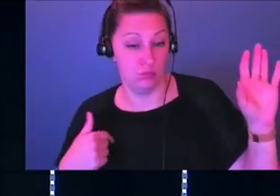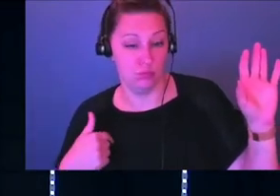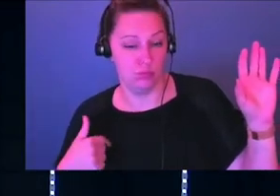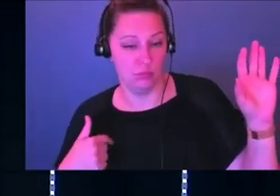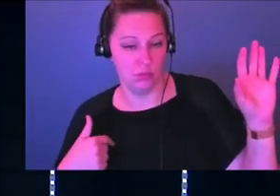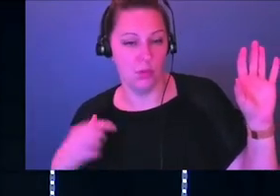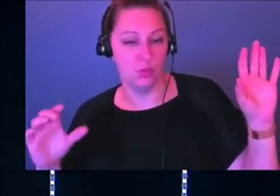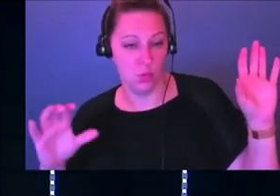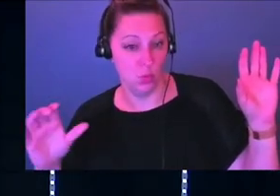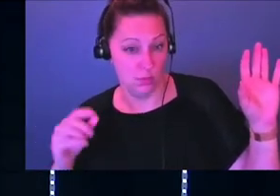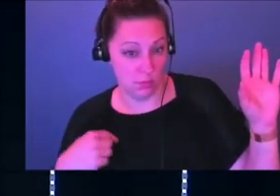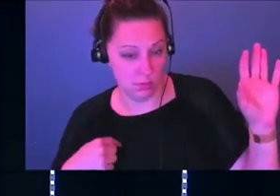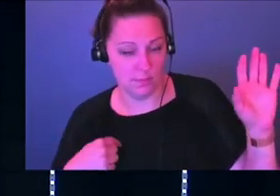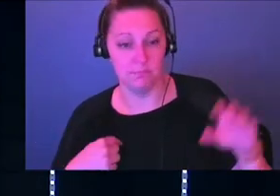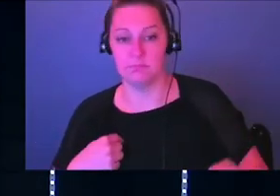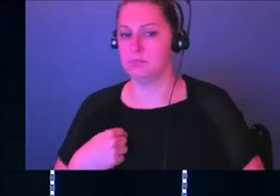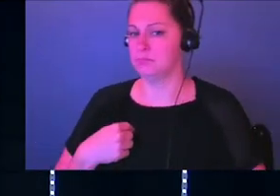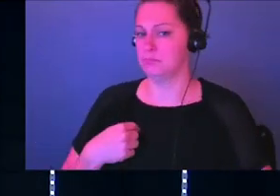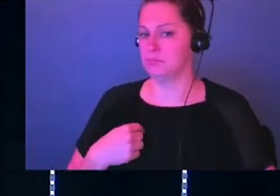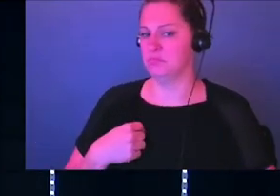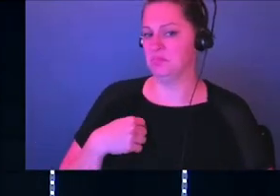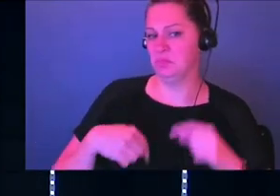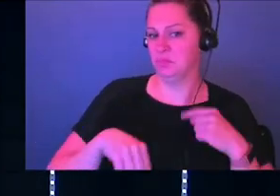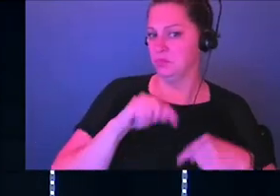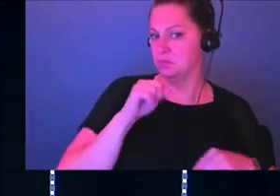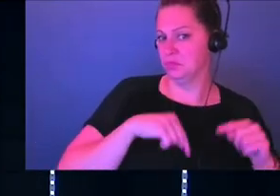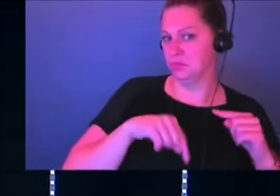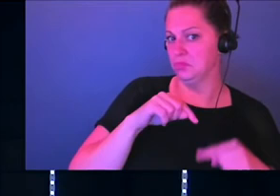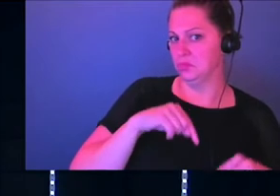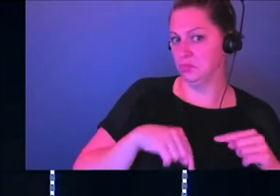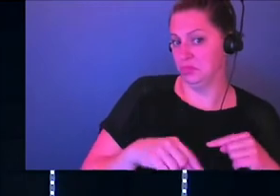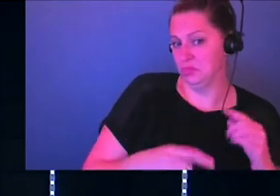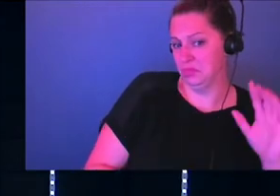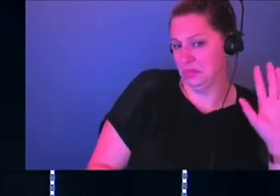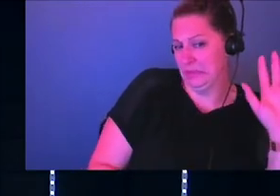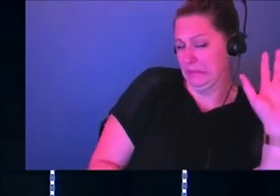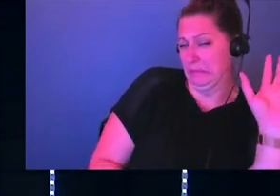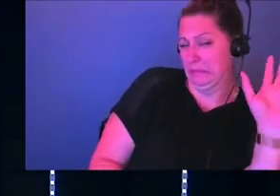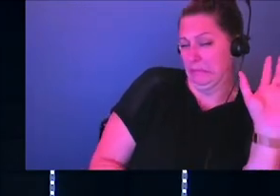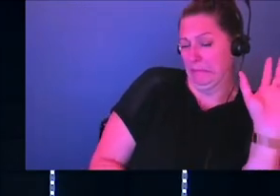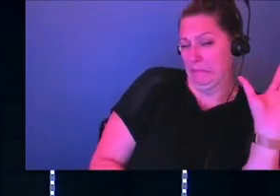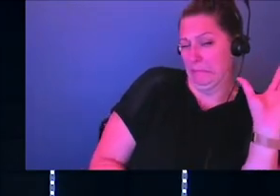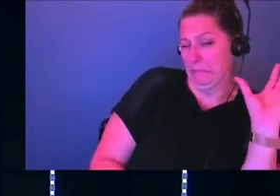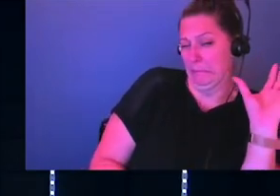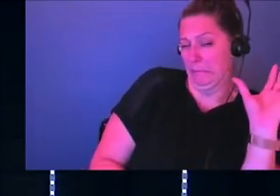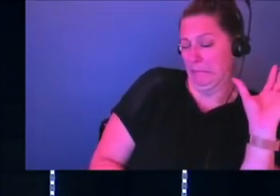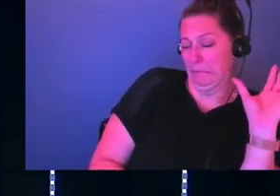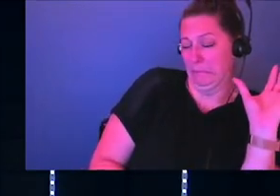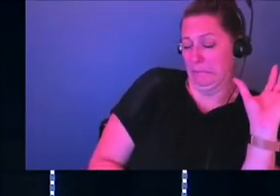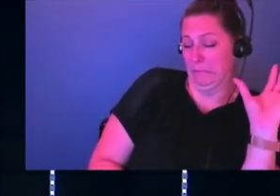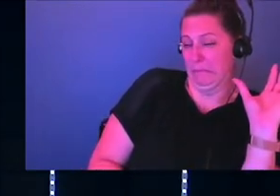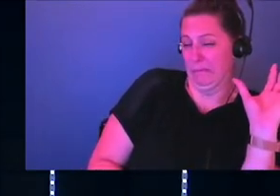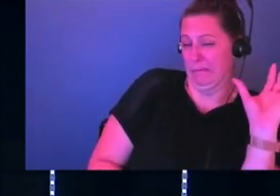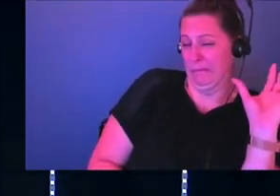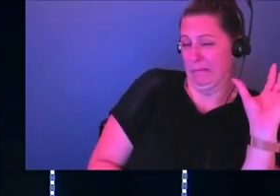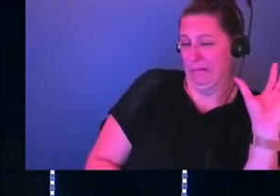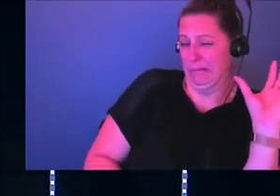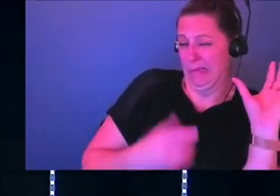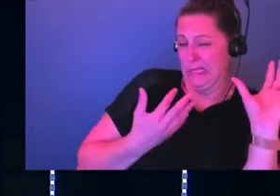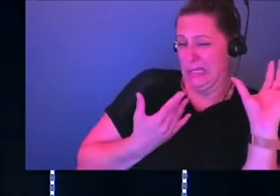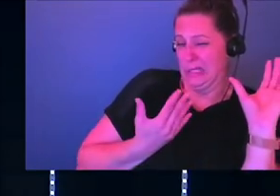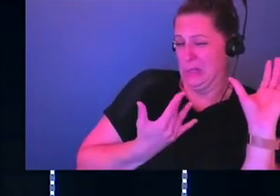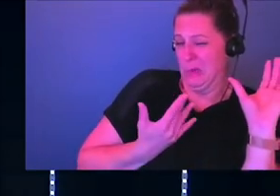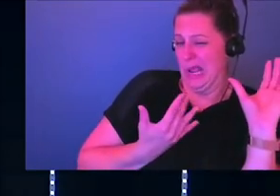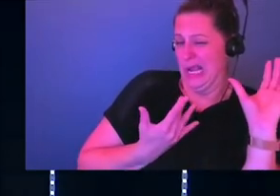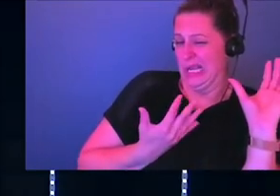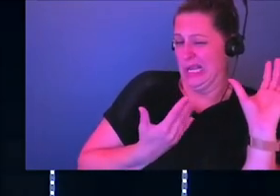I'll do the rest. So Smalls goes in that left field and he's sitting there. He's like, in the movie, he closes his eyes, you know, just puts his hand in the air. He's like, all